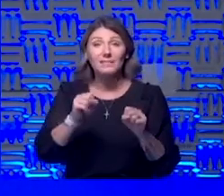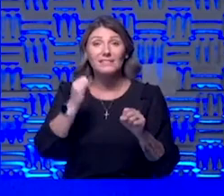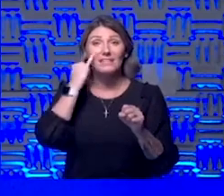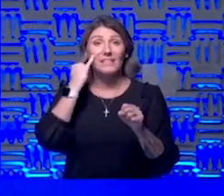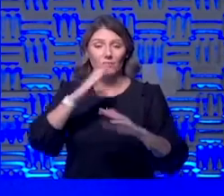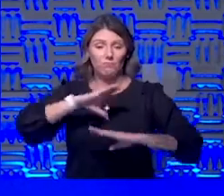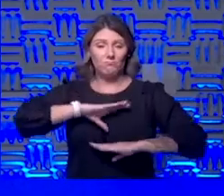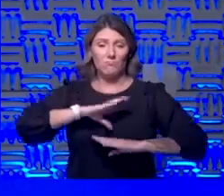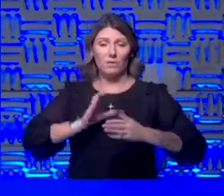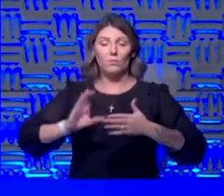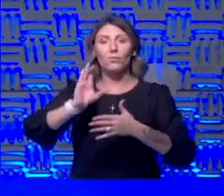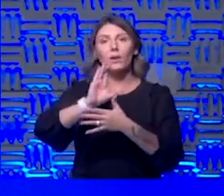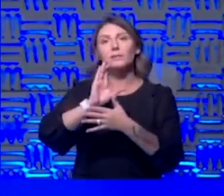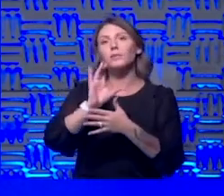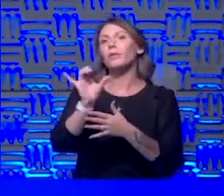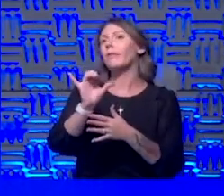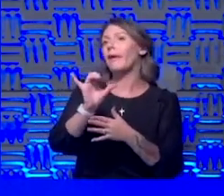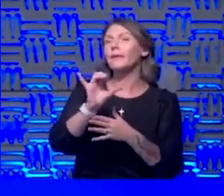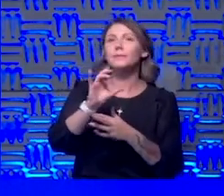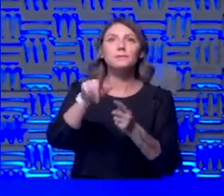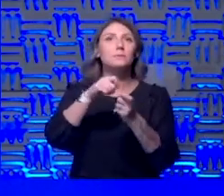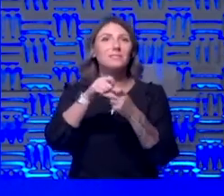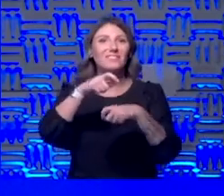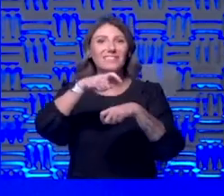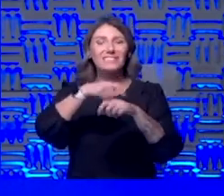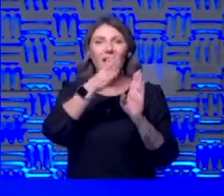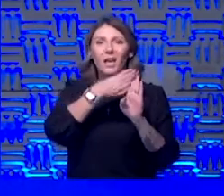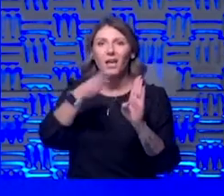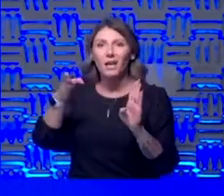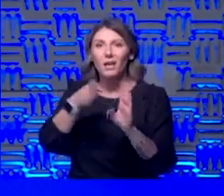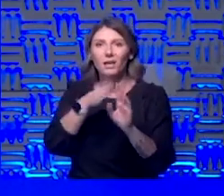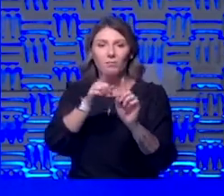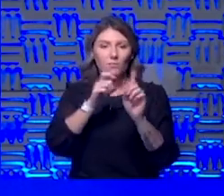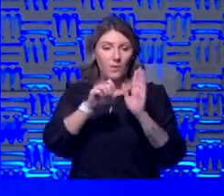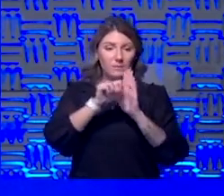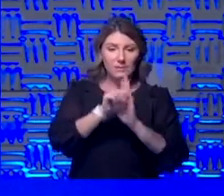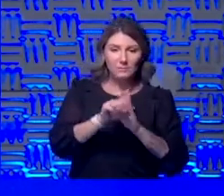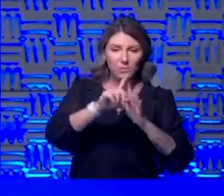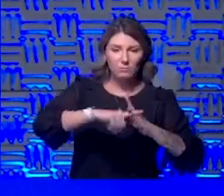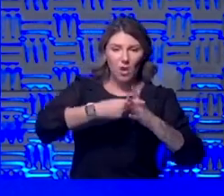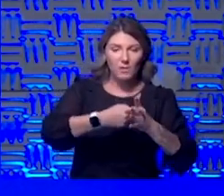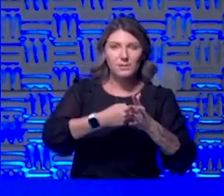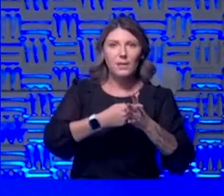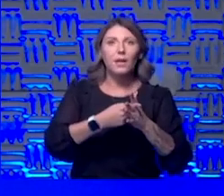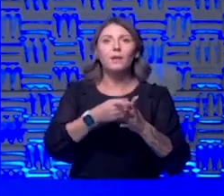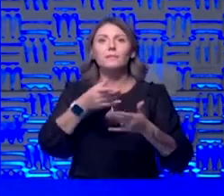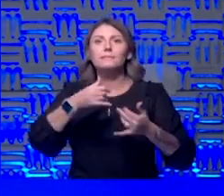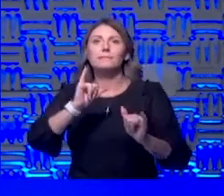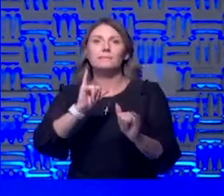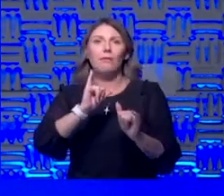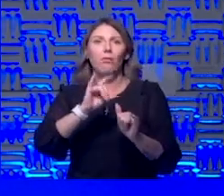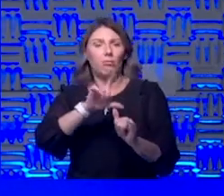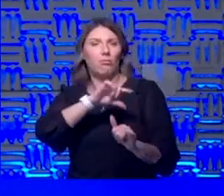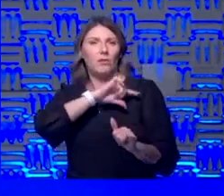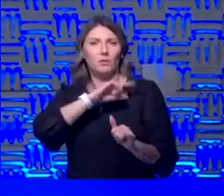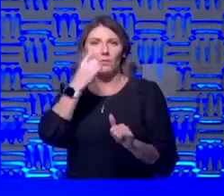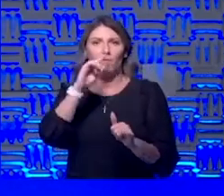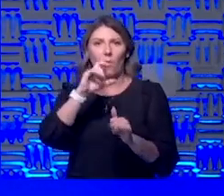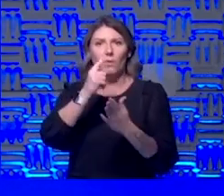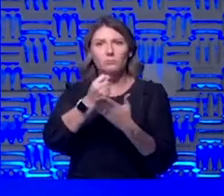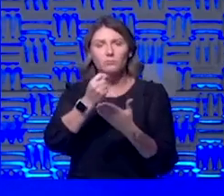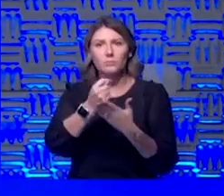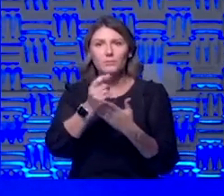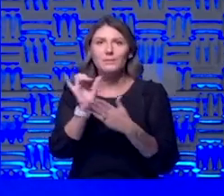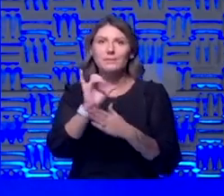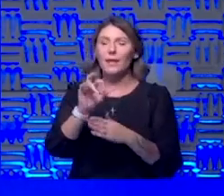criteria such as a certain time frame from your symptom onset you are still going to be eligible for those treatments